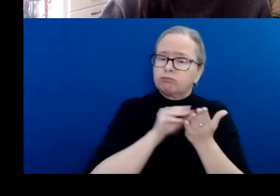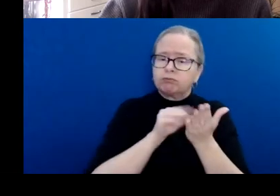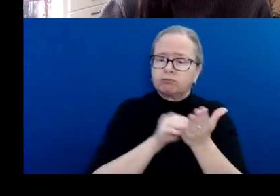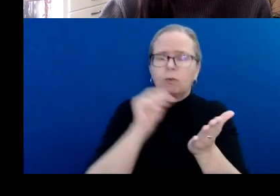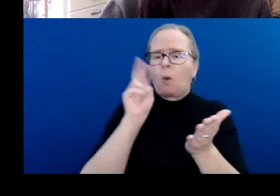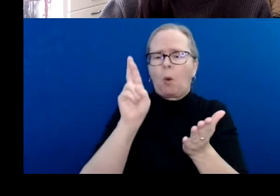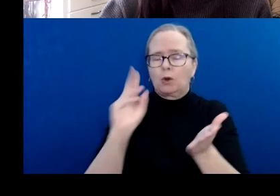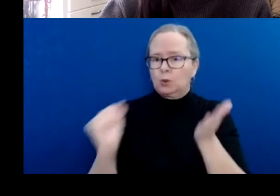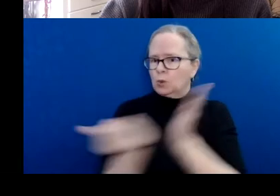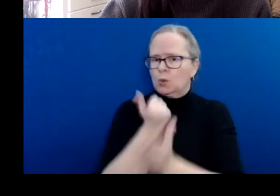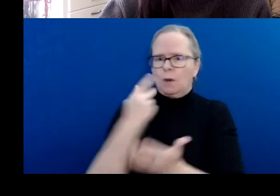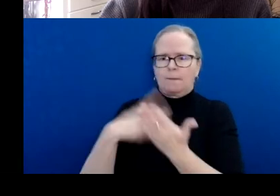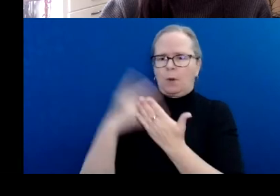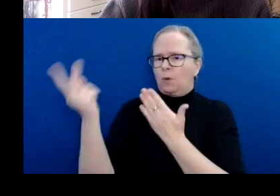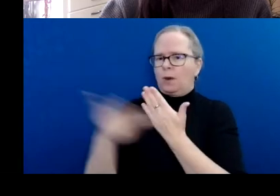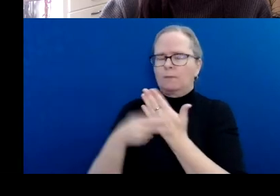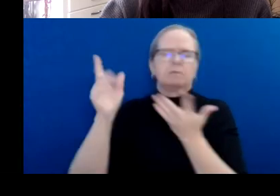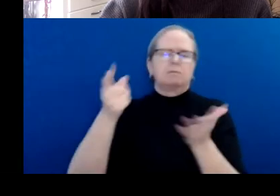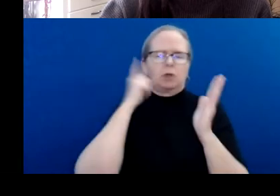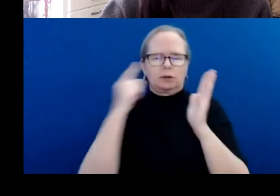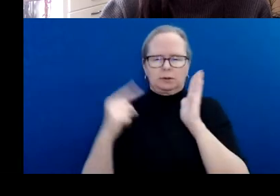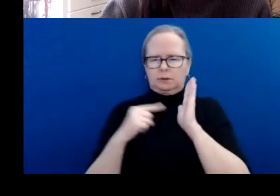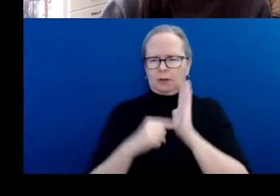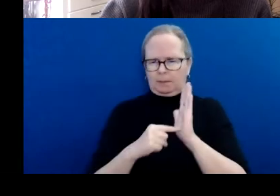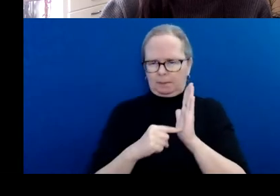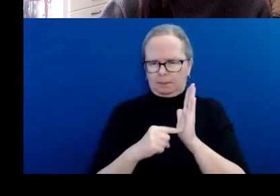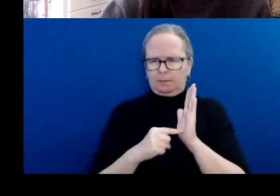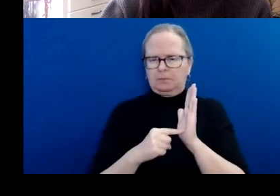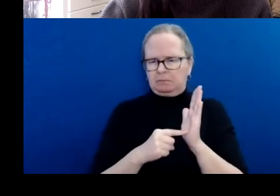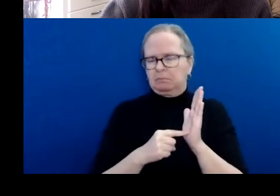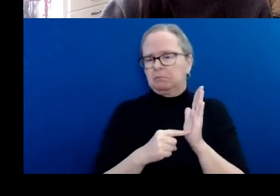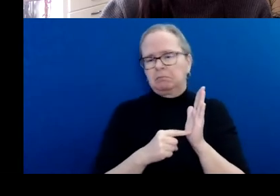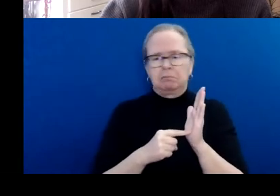of emerging or re-emerging or pivot practices.